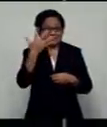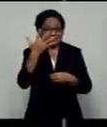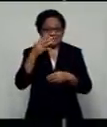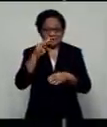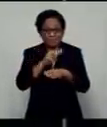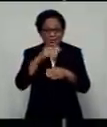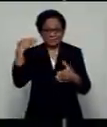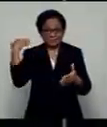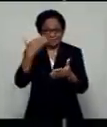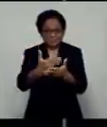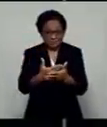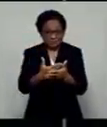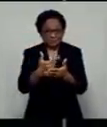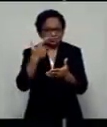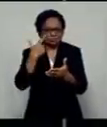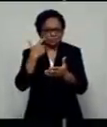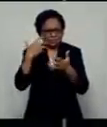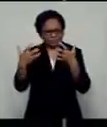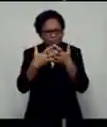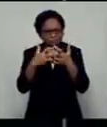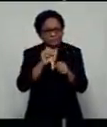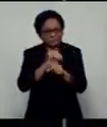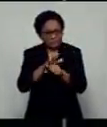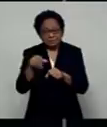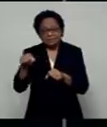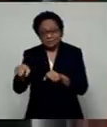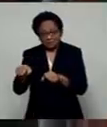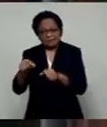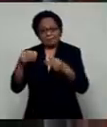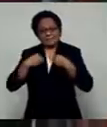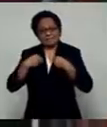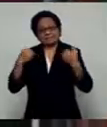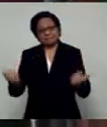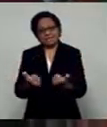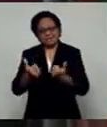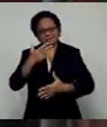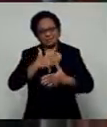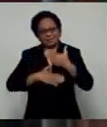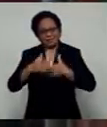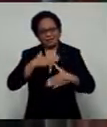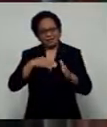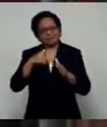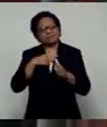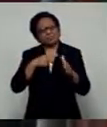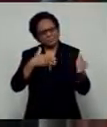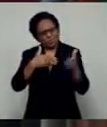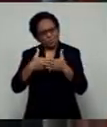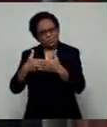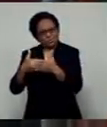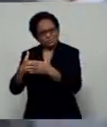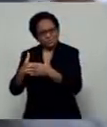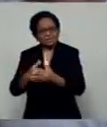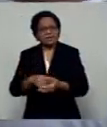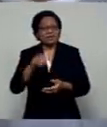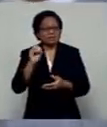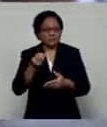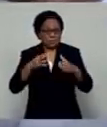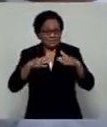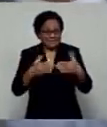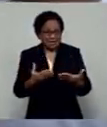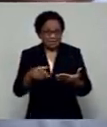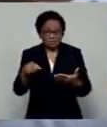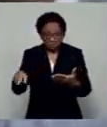to the global pandemic, cooperatives have suffered tremendously. Koya says despite this, cooperatives have become